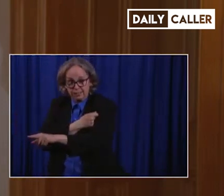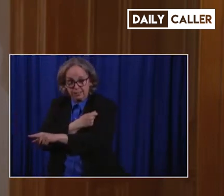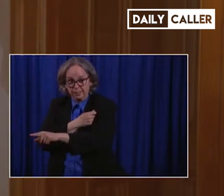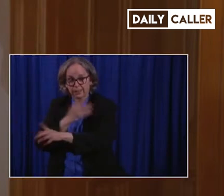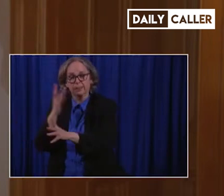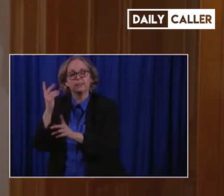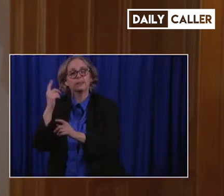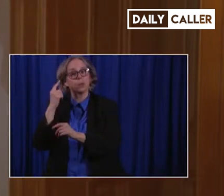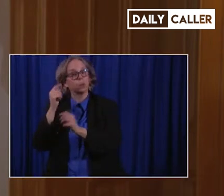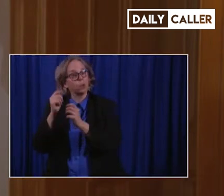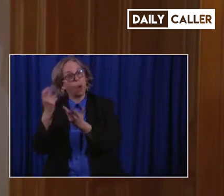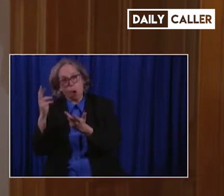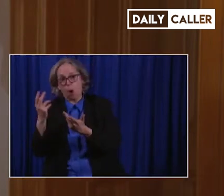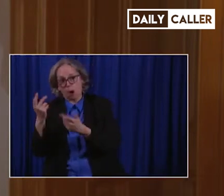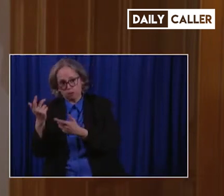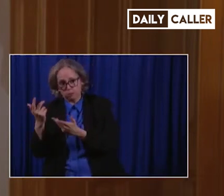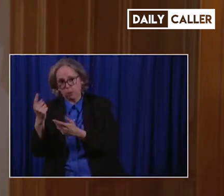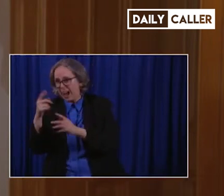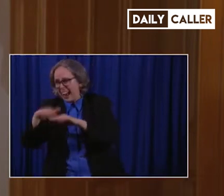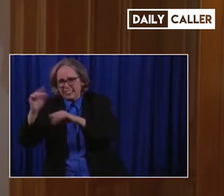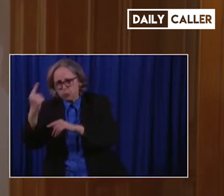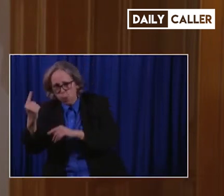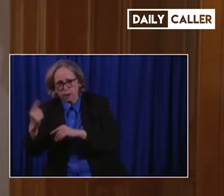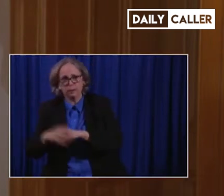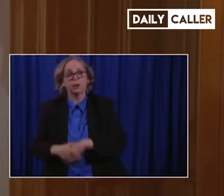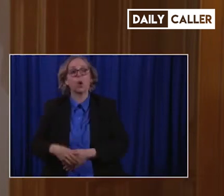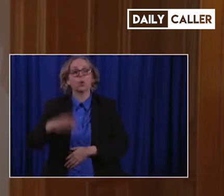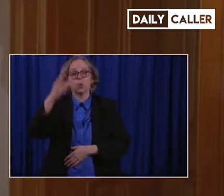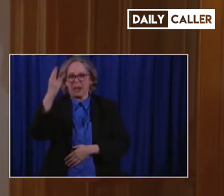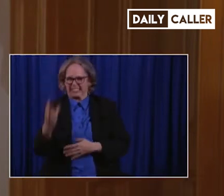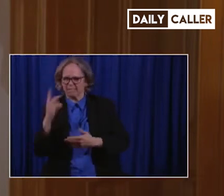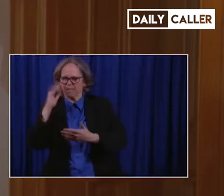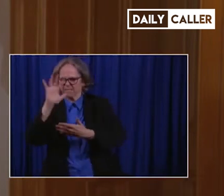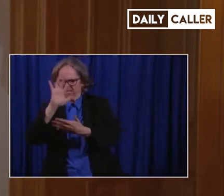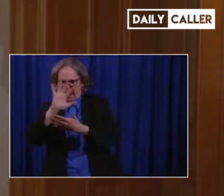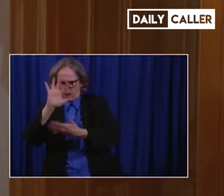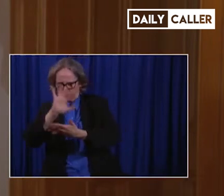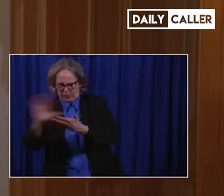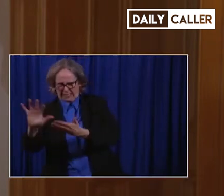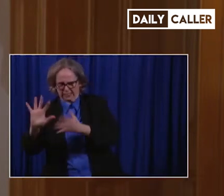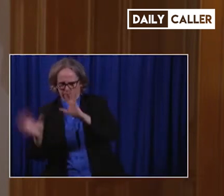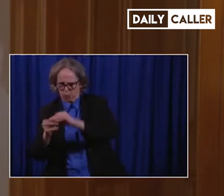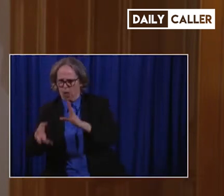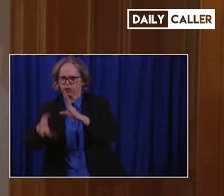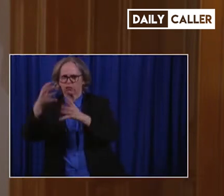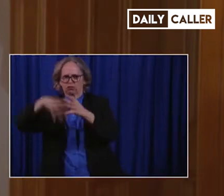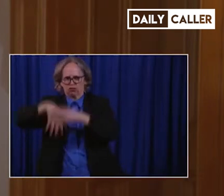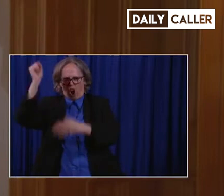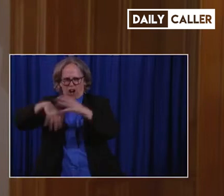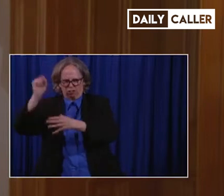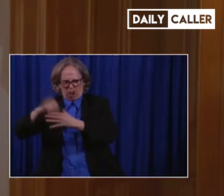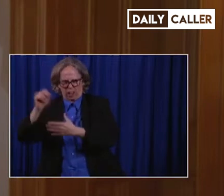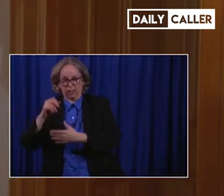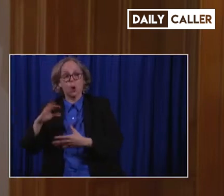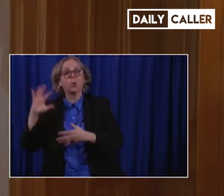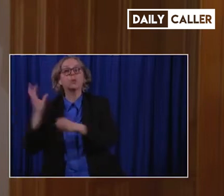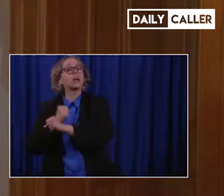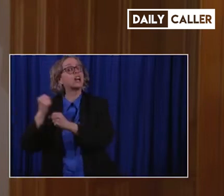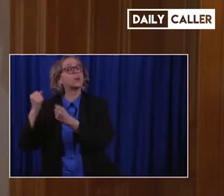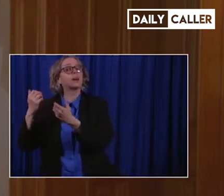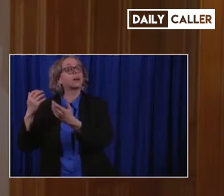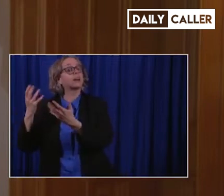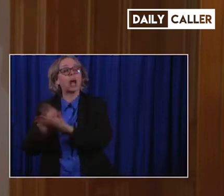occur each Wednesday for five weeks. And the winner each Wednesday will receive $1